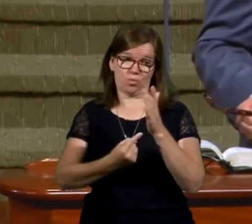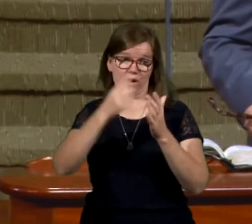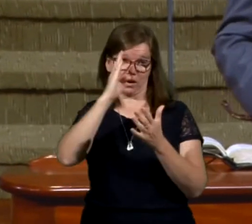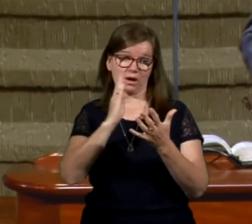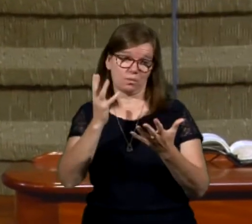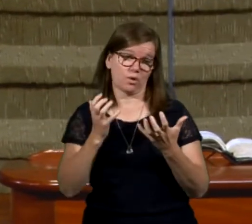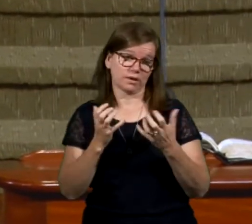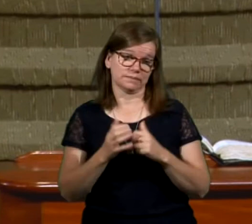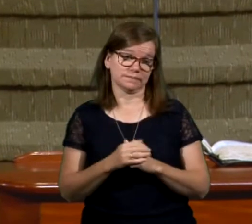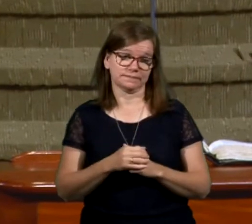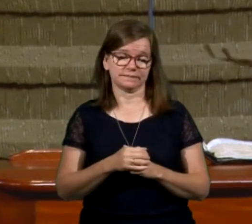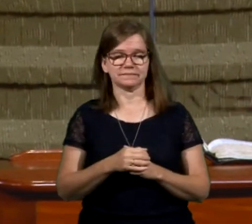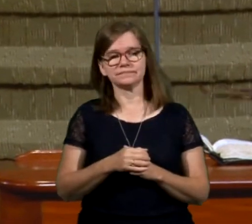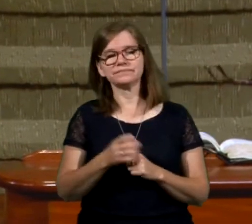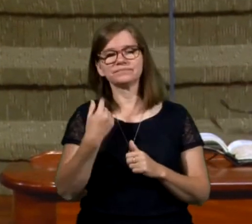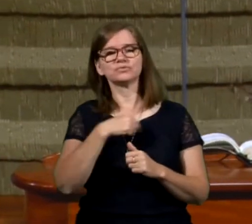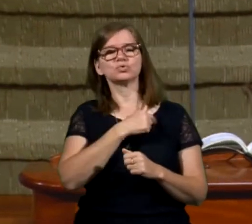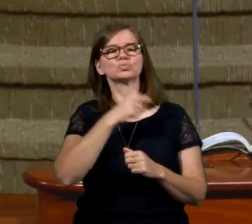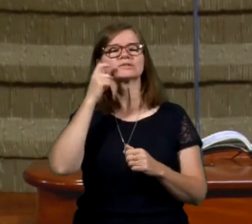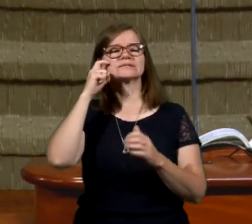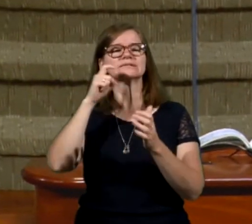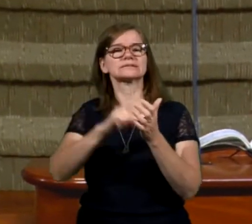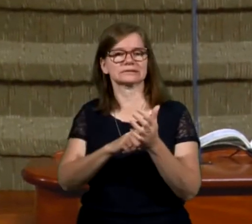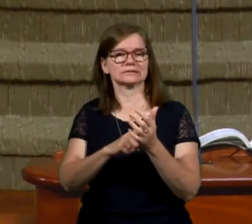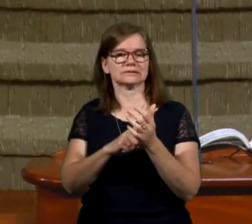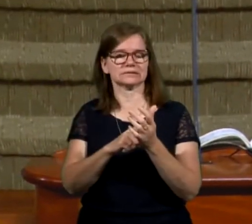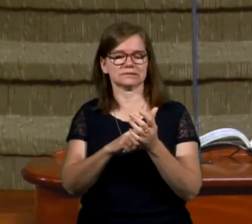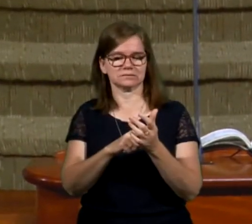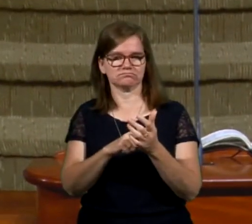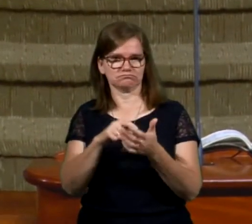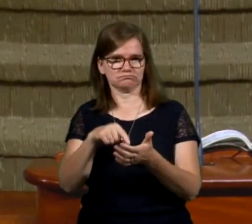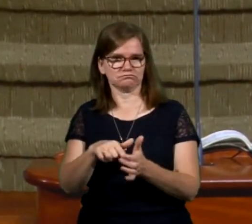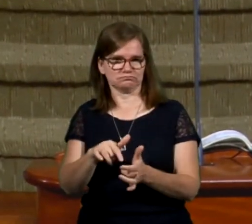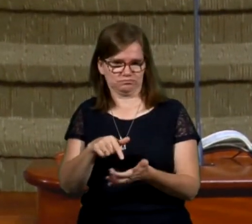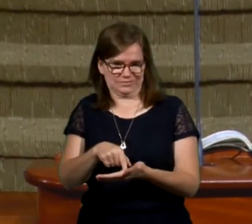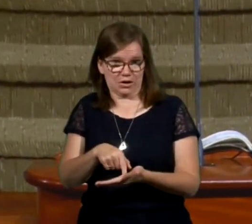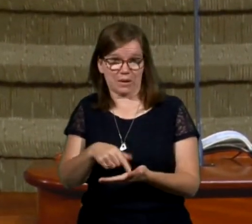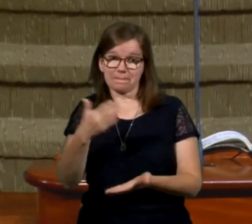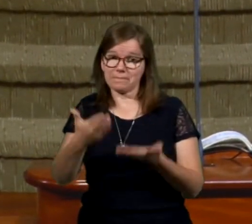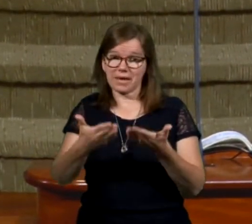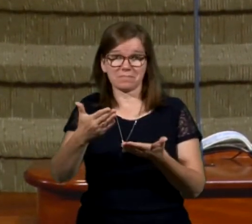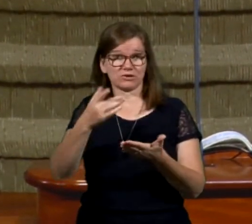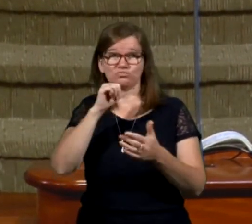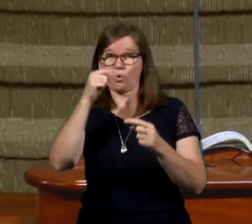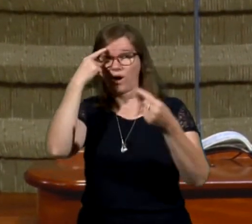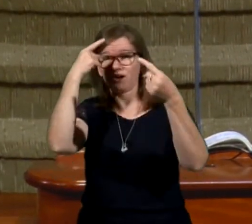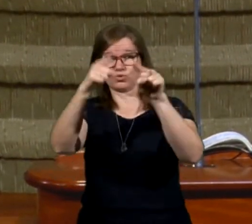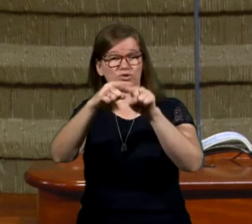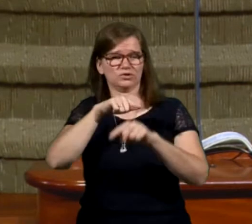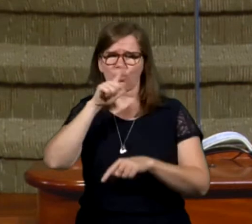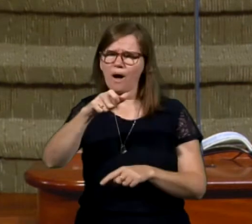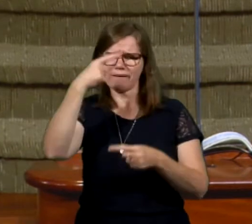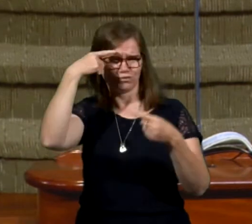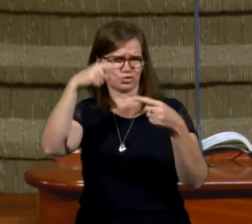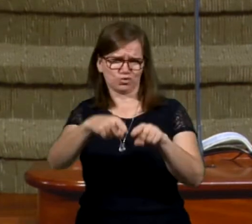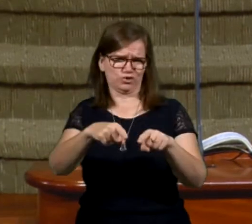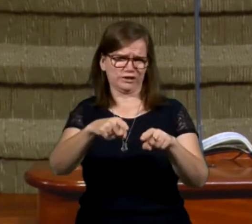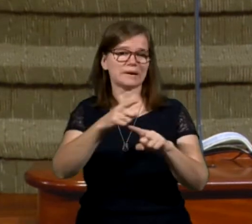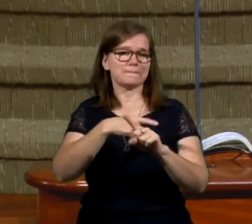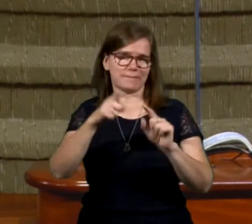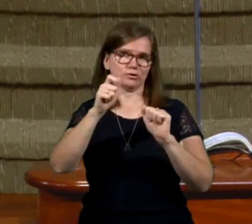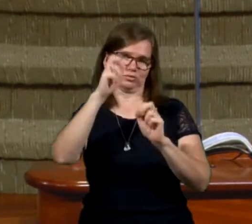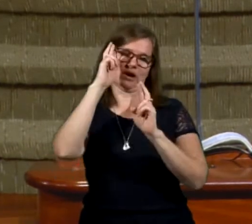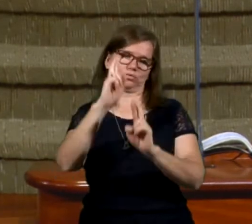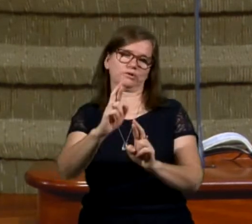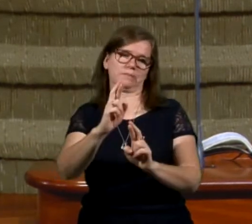God wants. And we see that even right here. You may not agree with them. You don't have to agree with them. But you can be